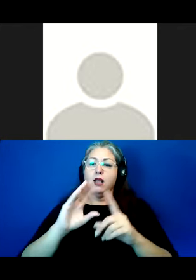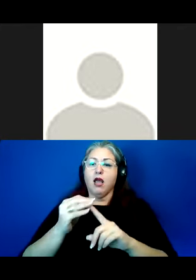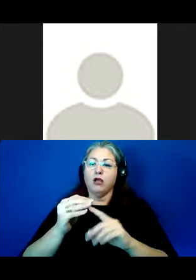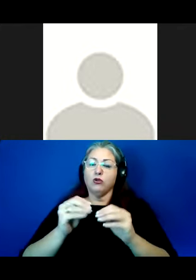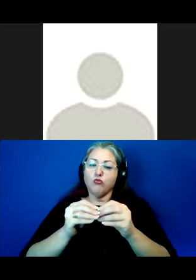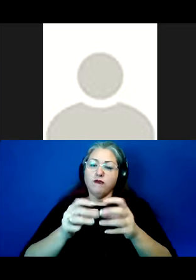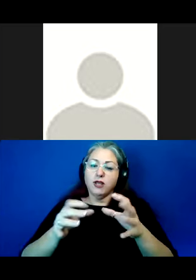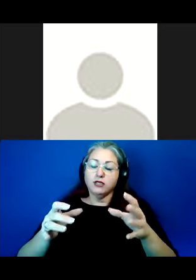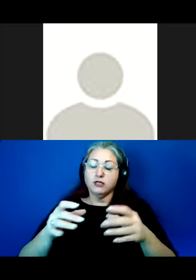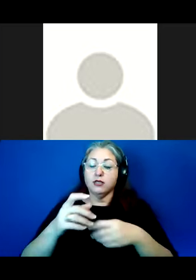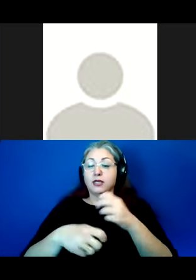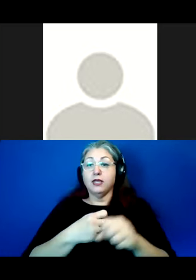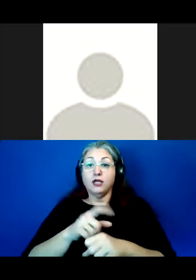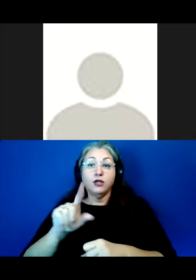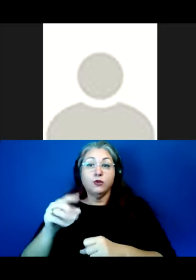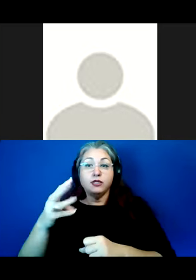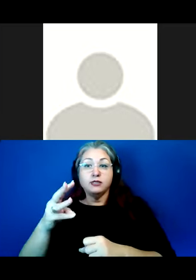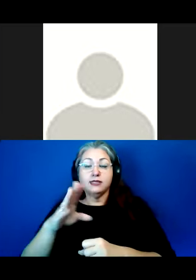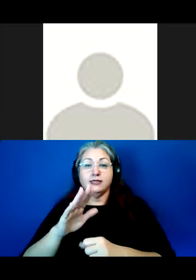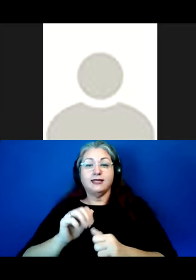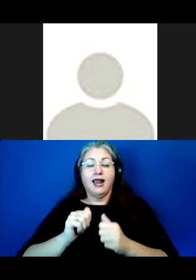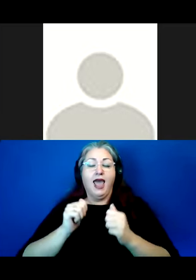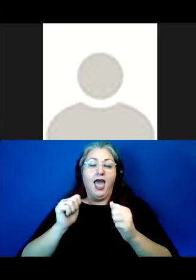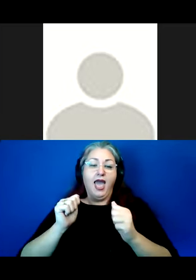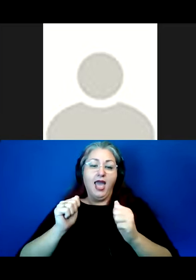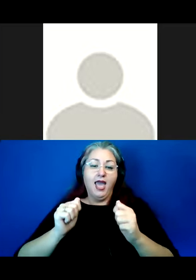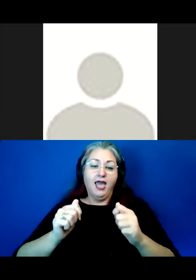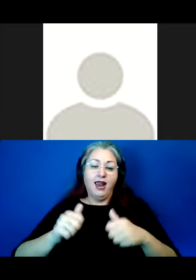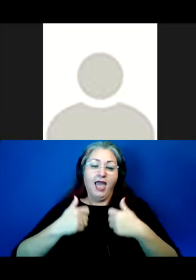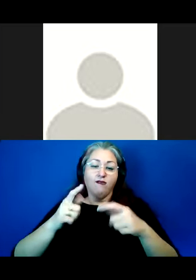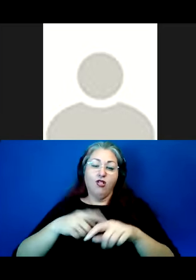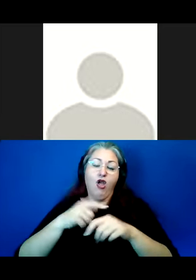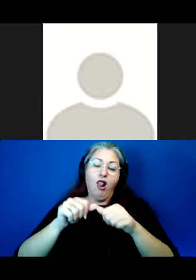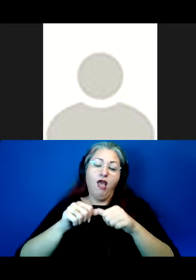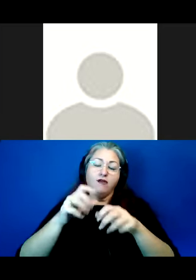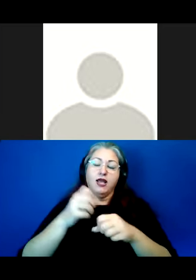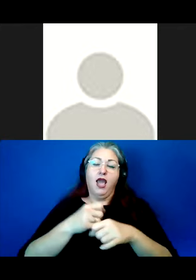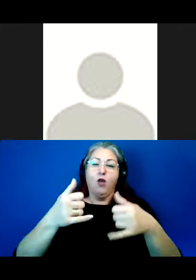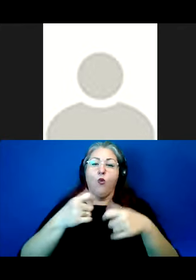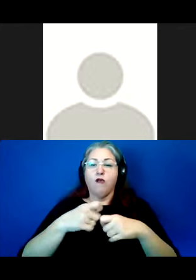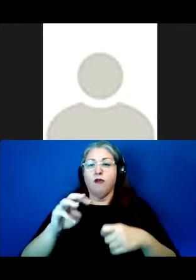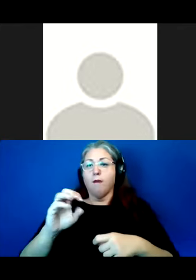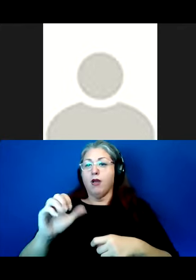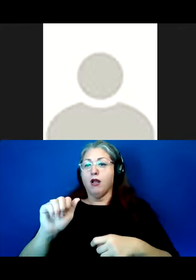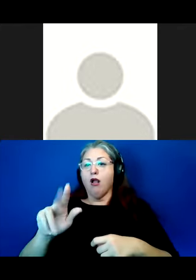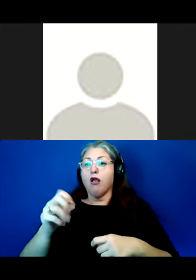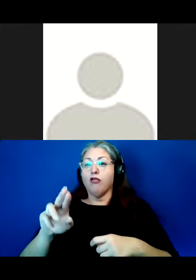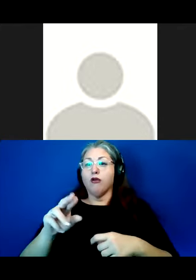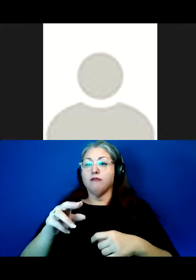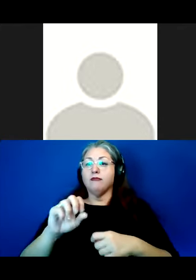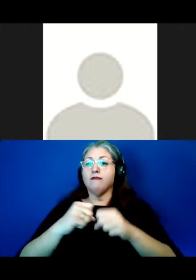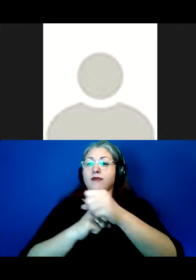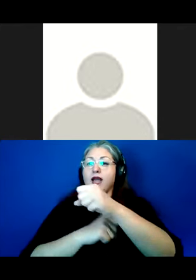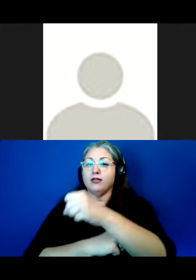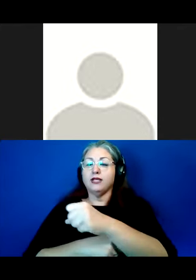And in 2016, his lifelong efforts were recognized with an award from the MacArthur Foundation. So it is with